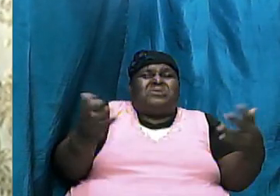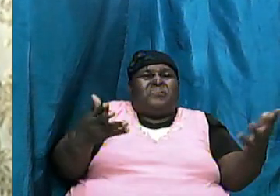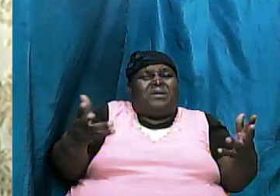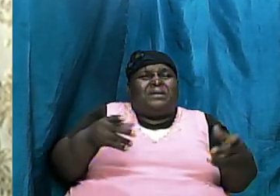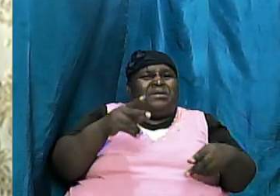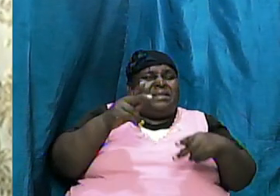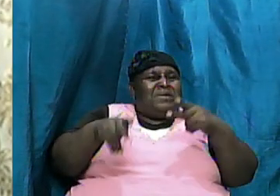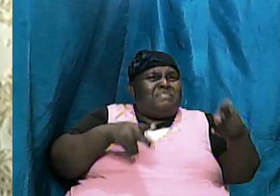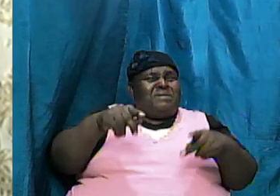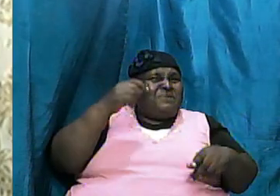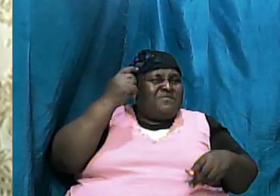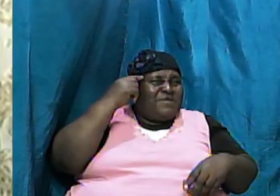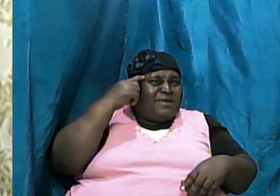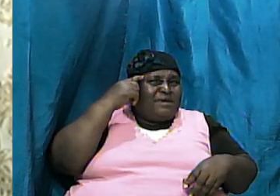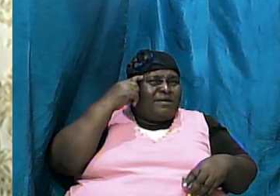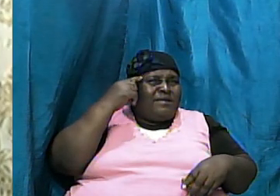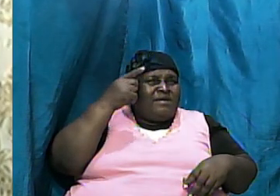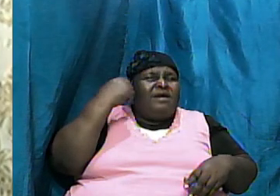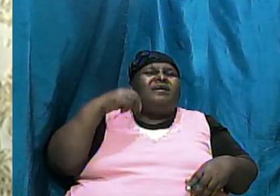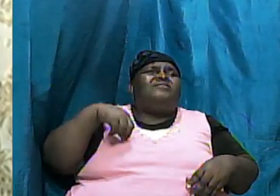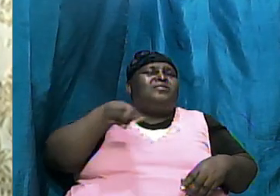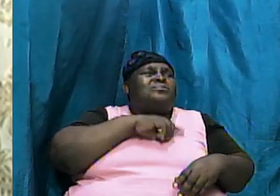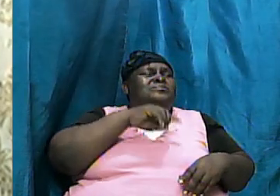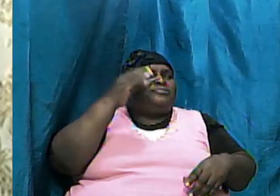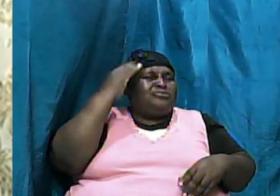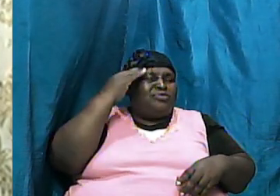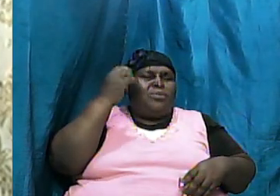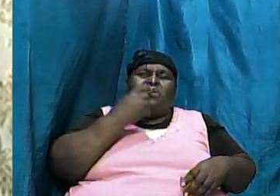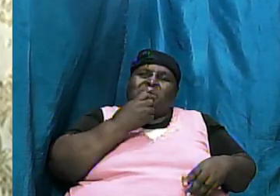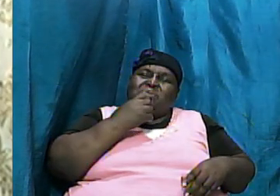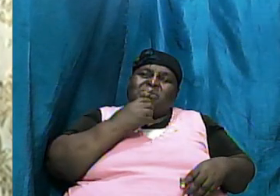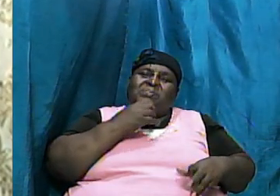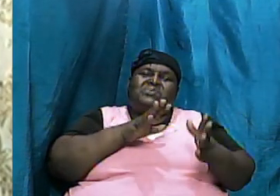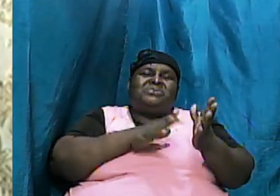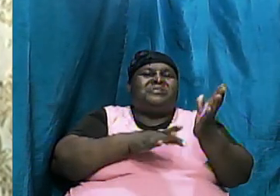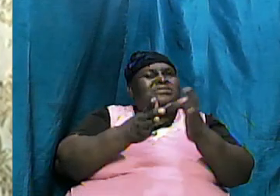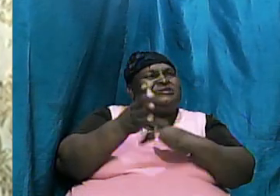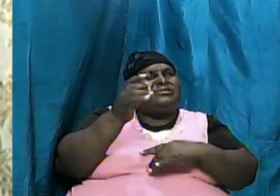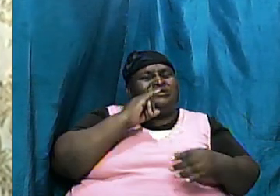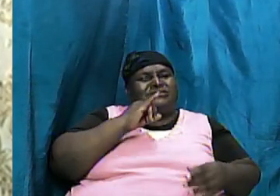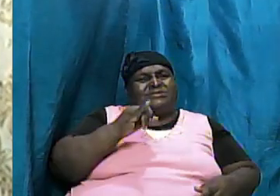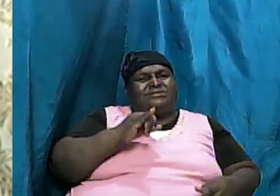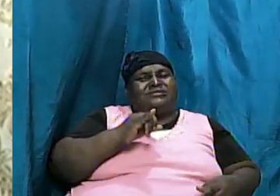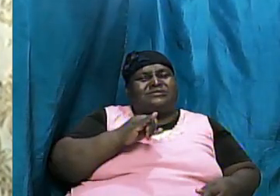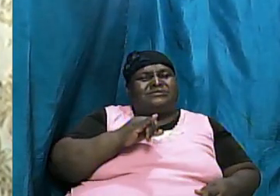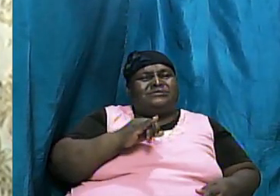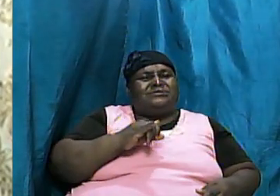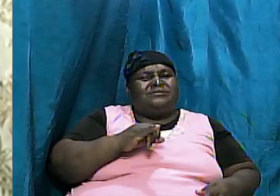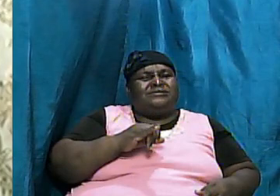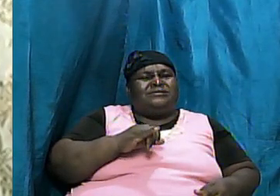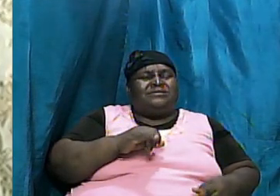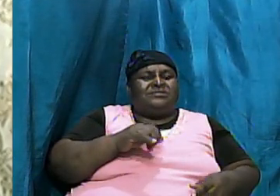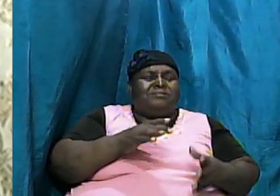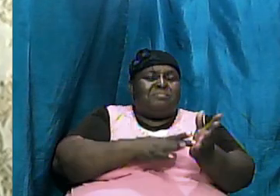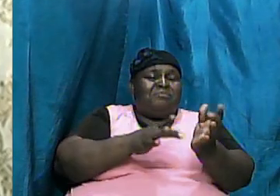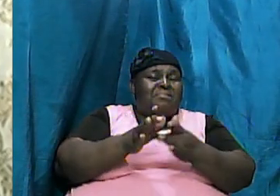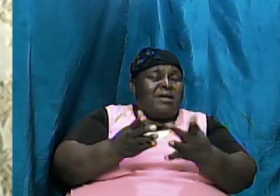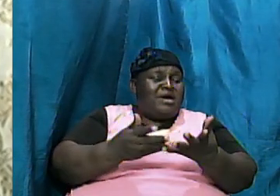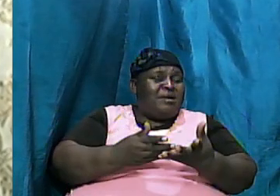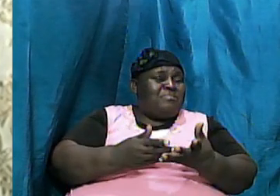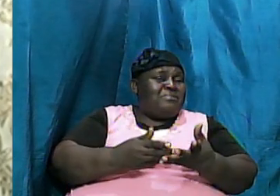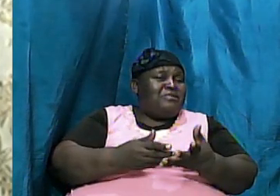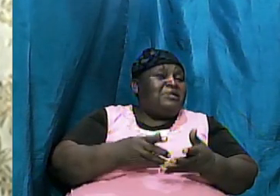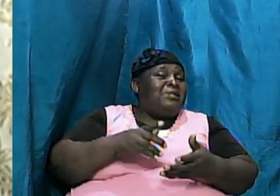because we know who Jesus is and the Bible went on later on to talk about the apostles themselves and